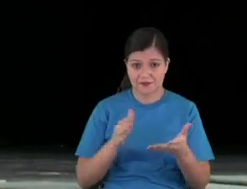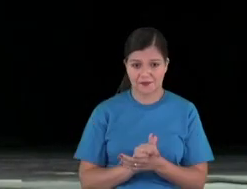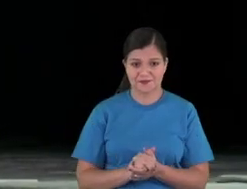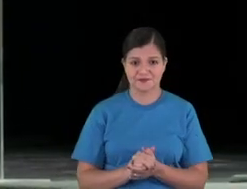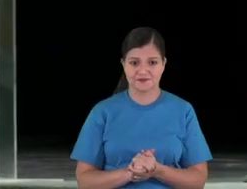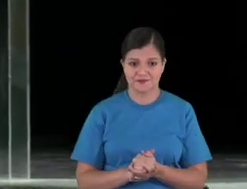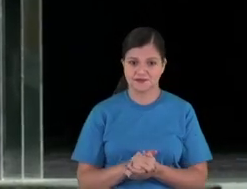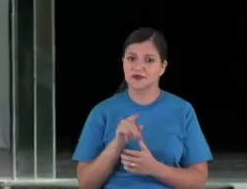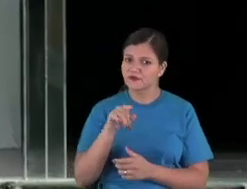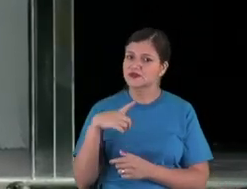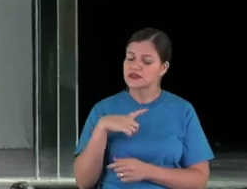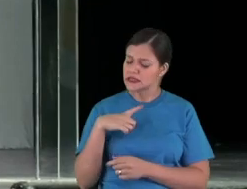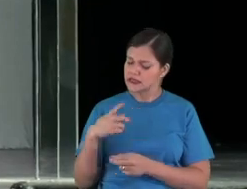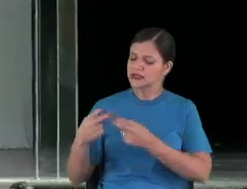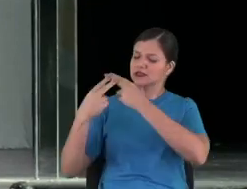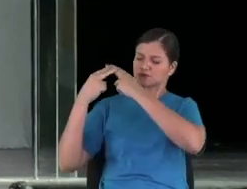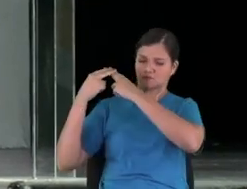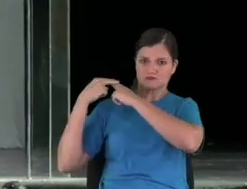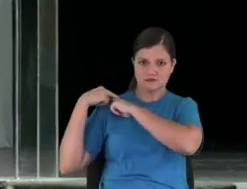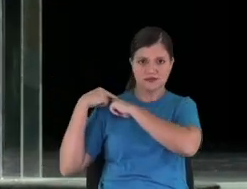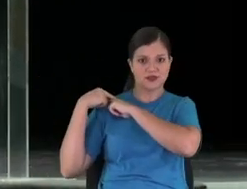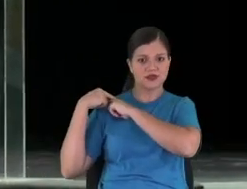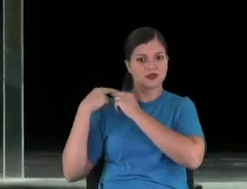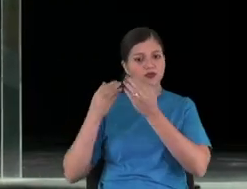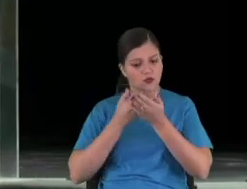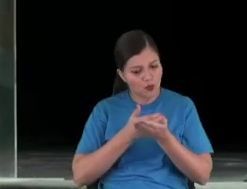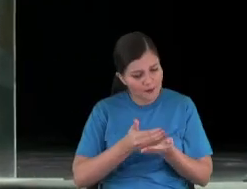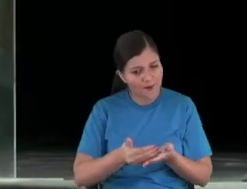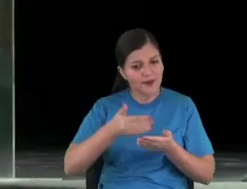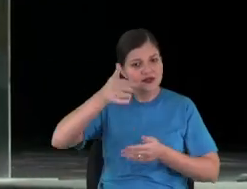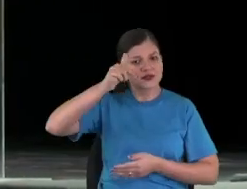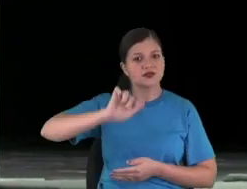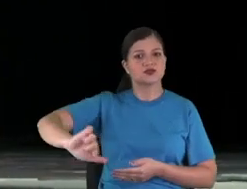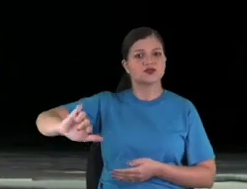So, assume this responsibility in your hands. starts again.